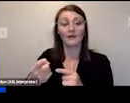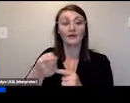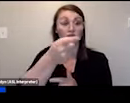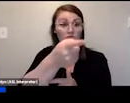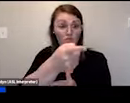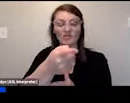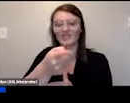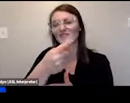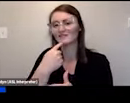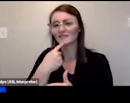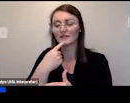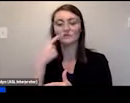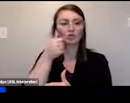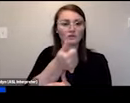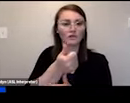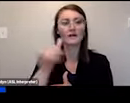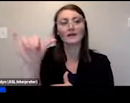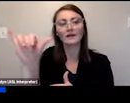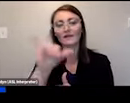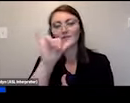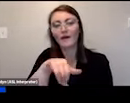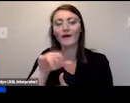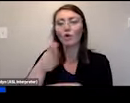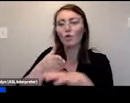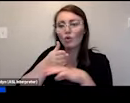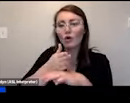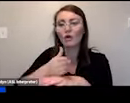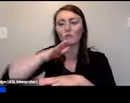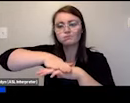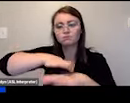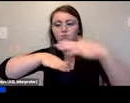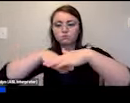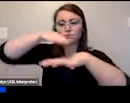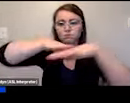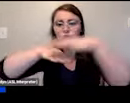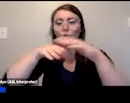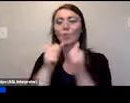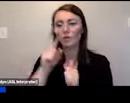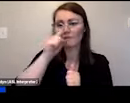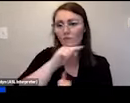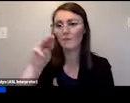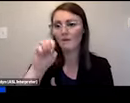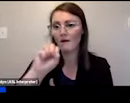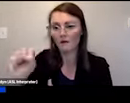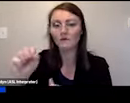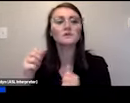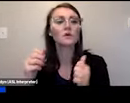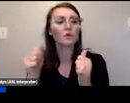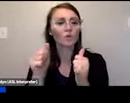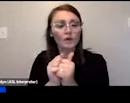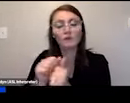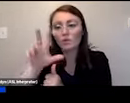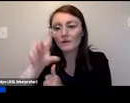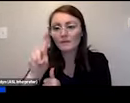it as a set of wooden pallets covered in faux moss and that are studded with these three-dimensional models and her